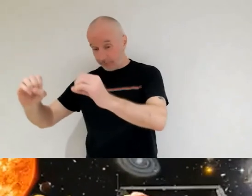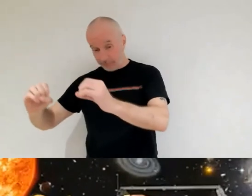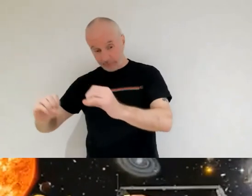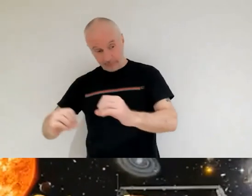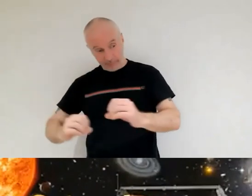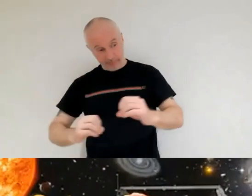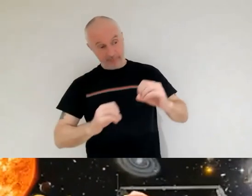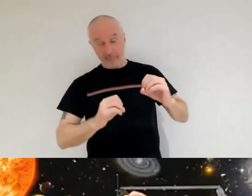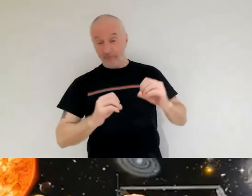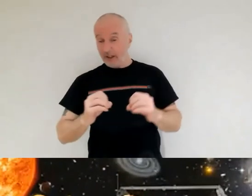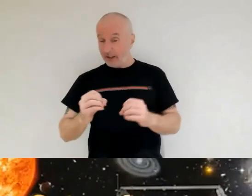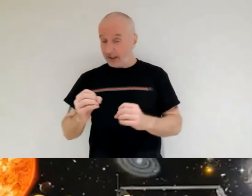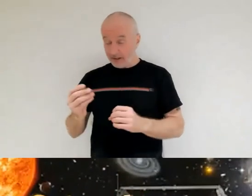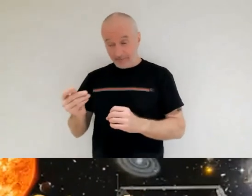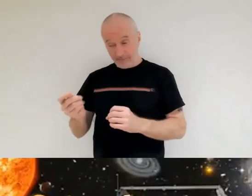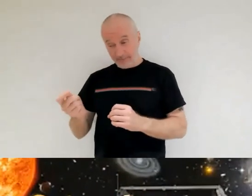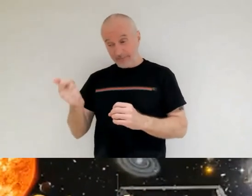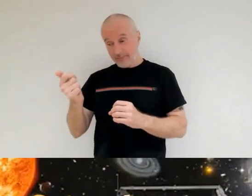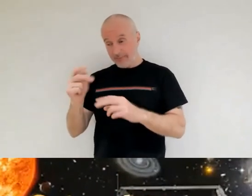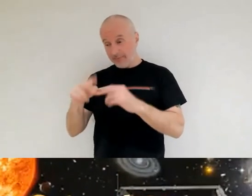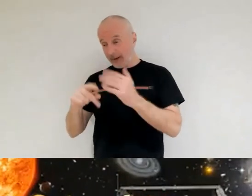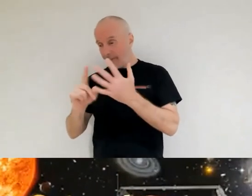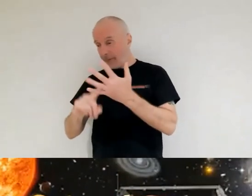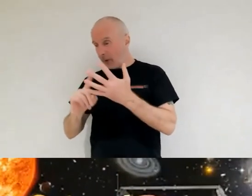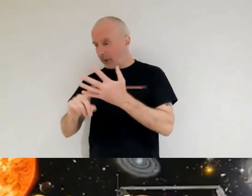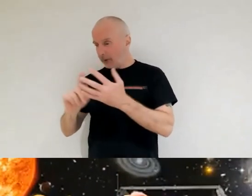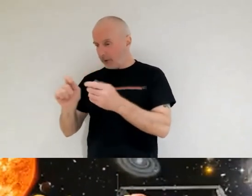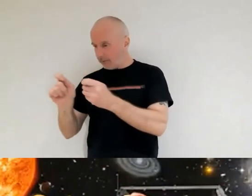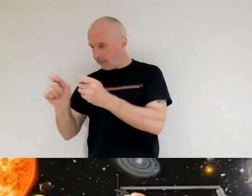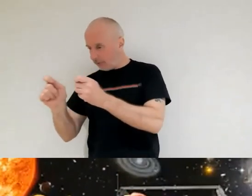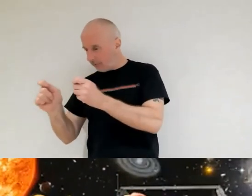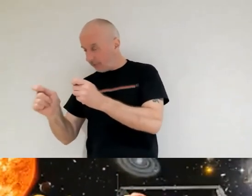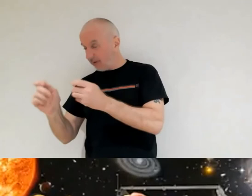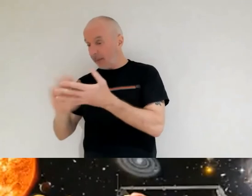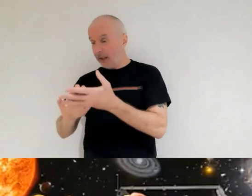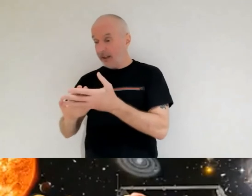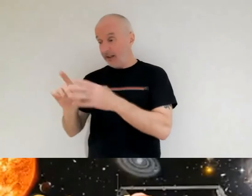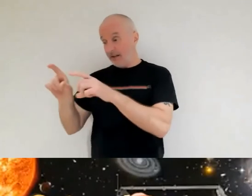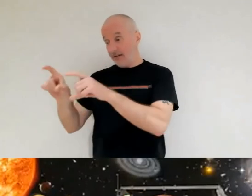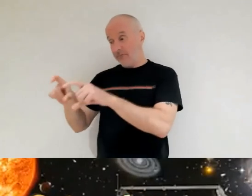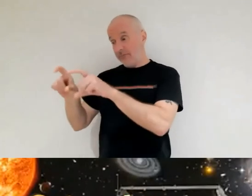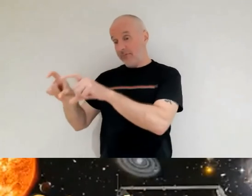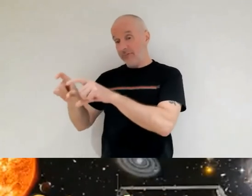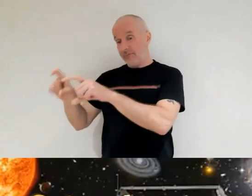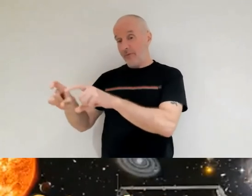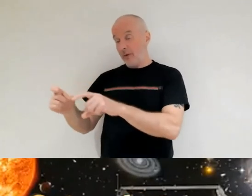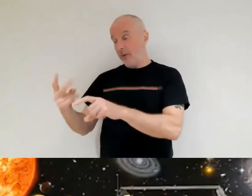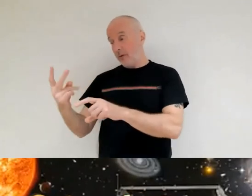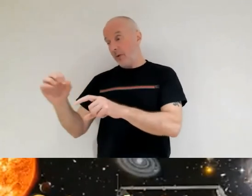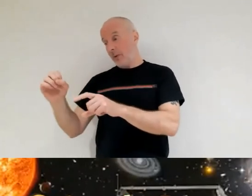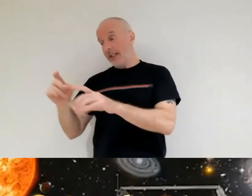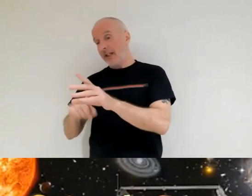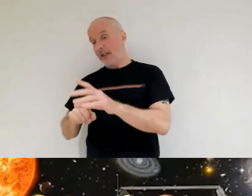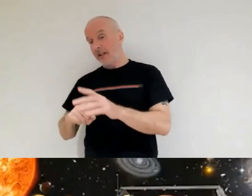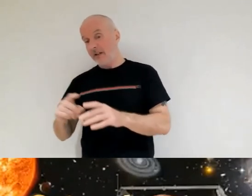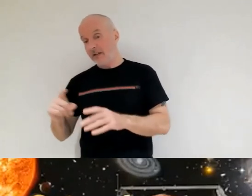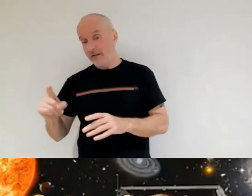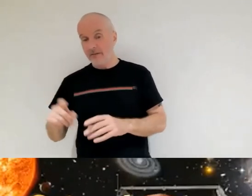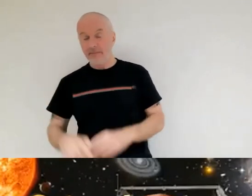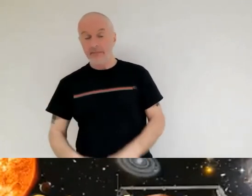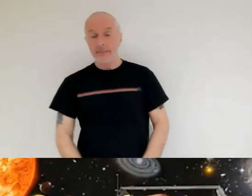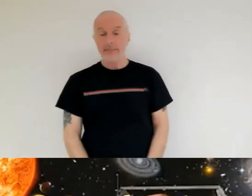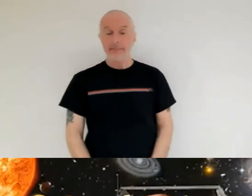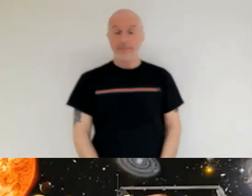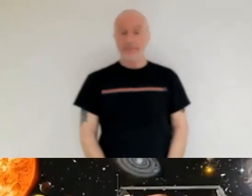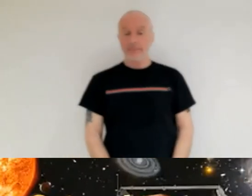adjustments on route allowing the web telescope to maintain more of that fuel to use for l2 uh corrections around